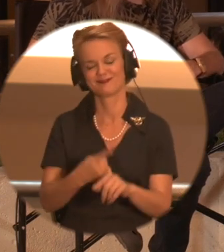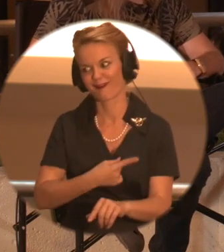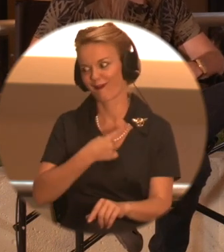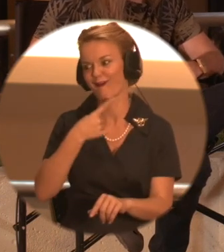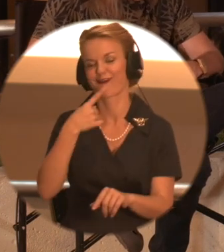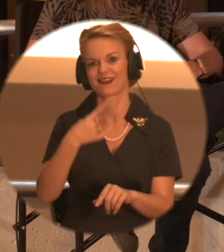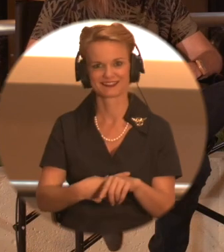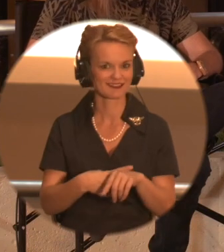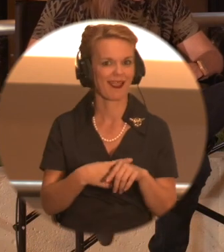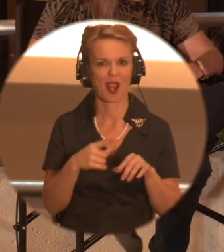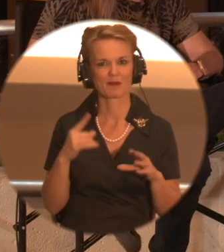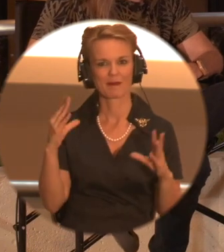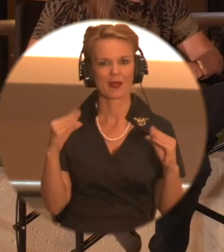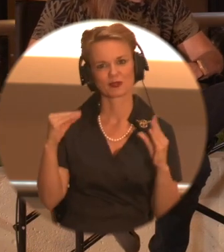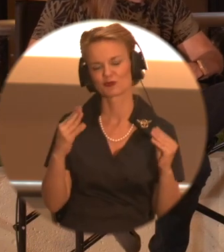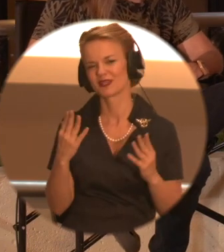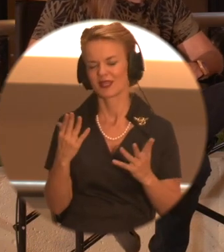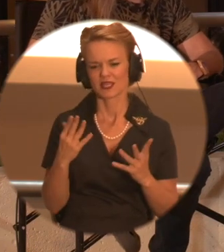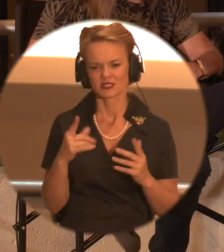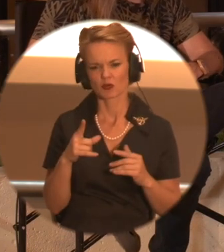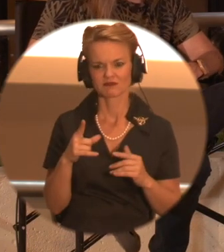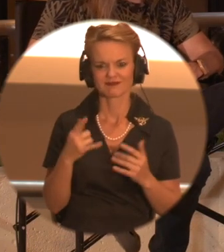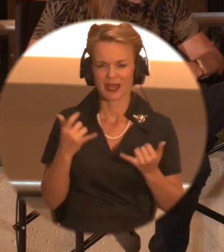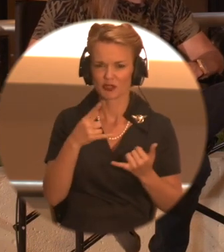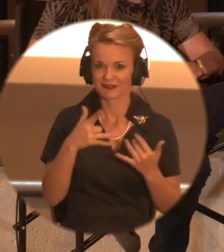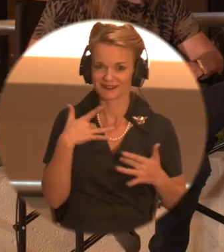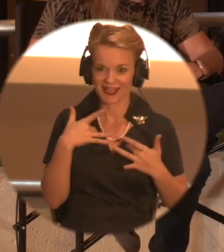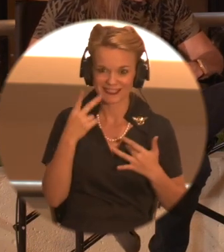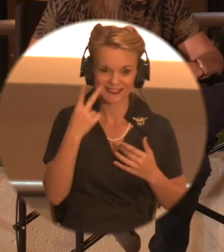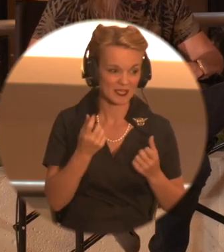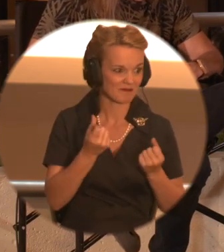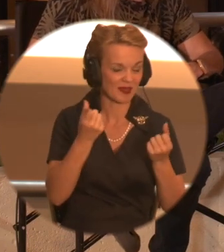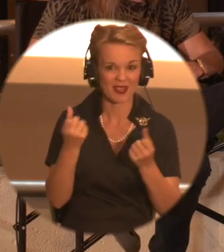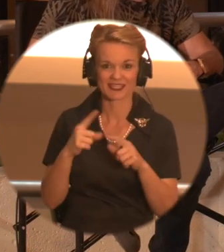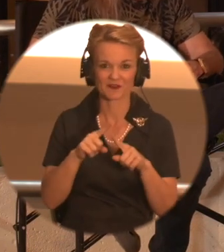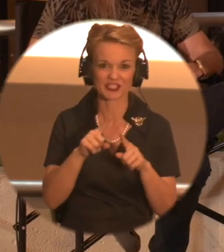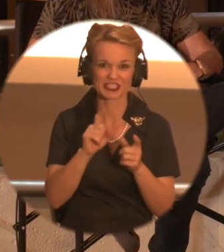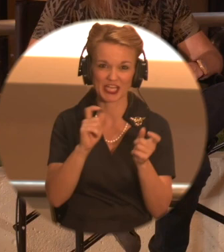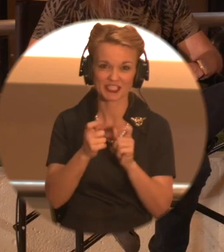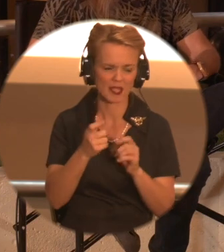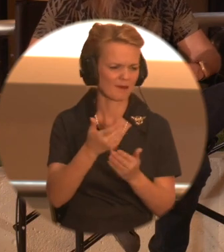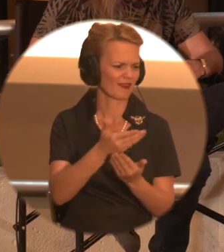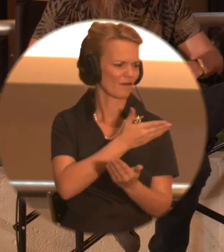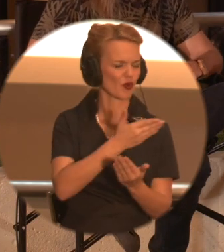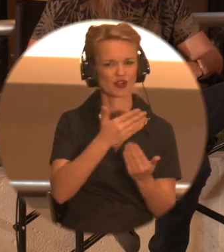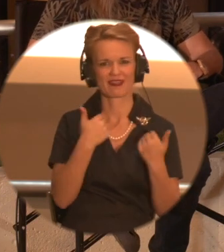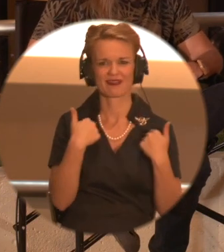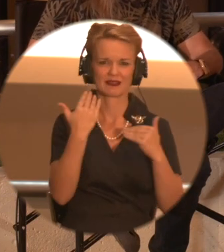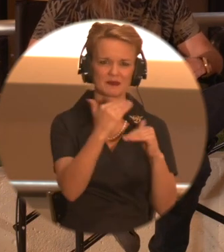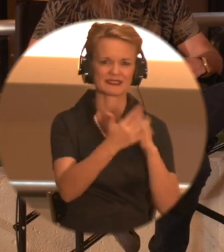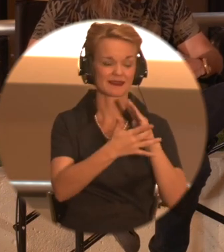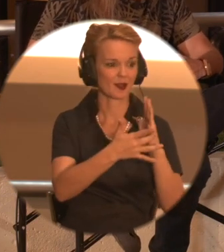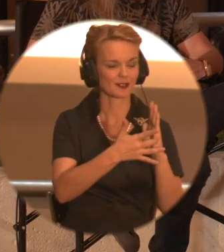hot minute there. Yeah. Has that been exciting for you to see the change devolve from the technologies that you guys and the techniques that you guys did